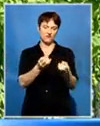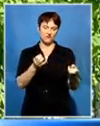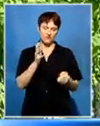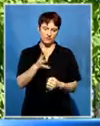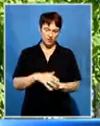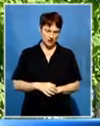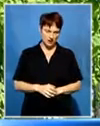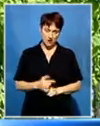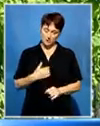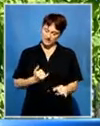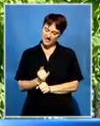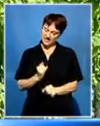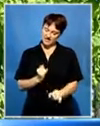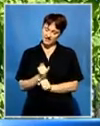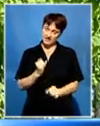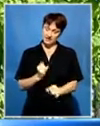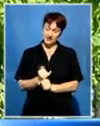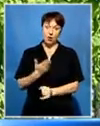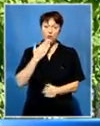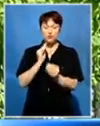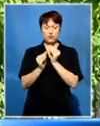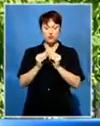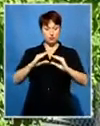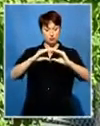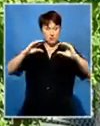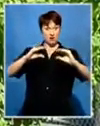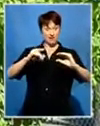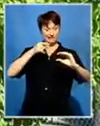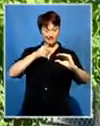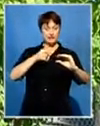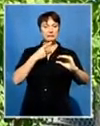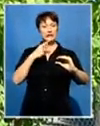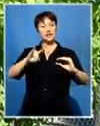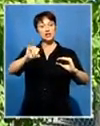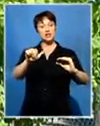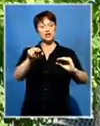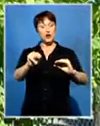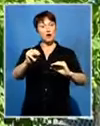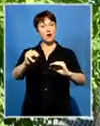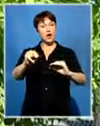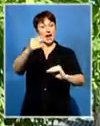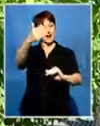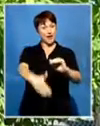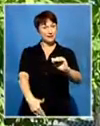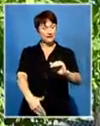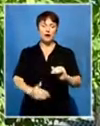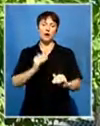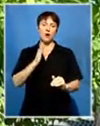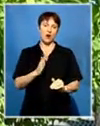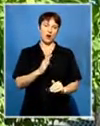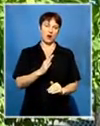have promised all of them to be delivering 100,000 each by the end of January. Our plan is that